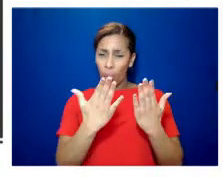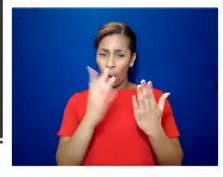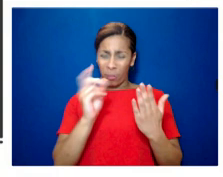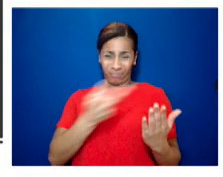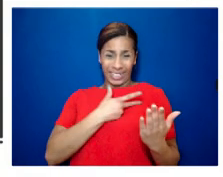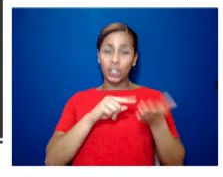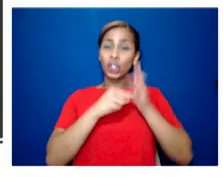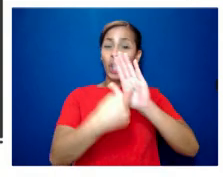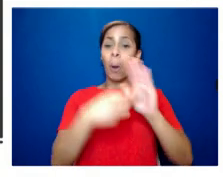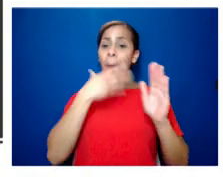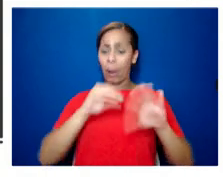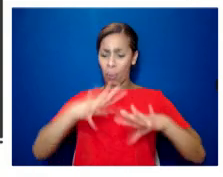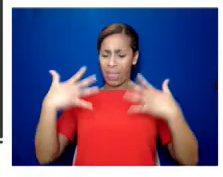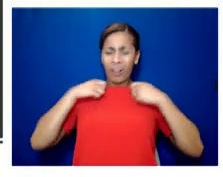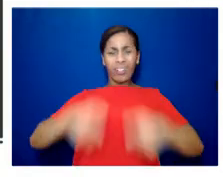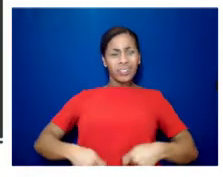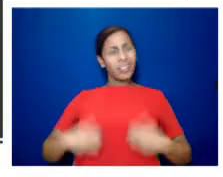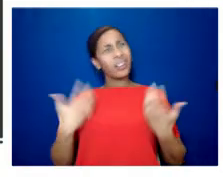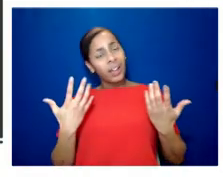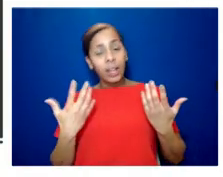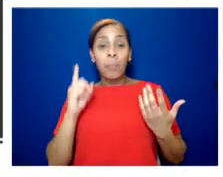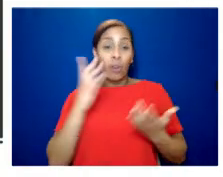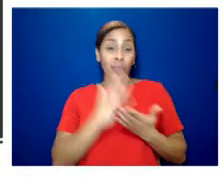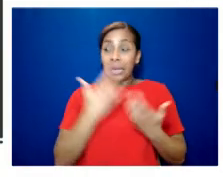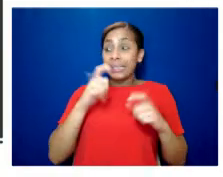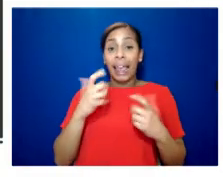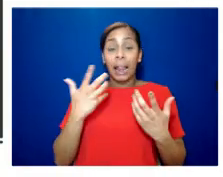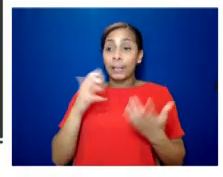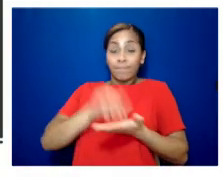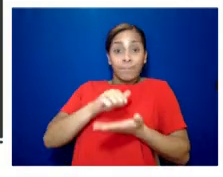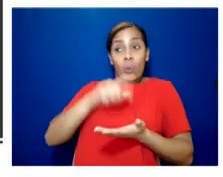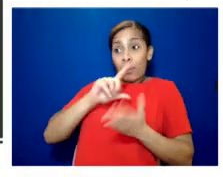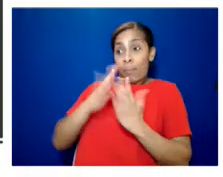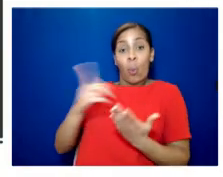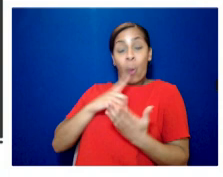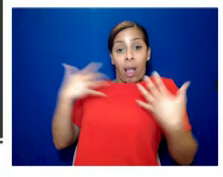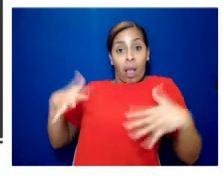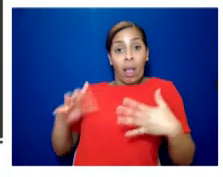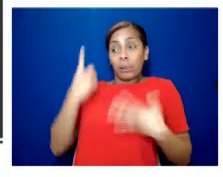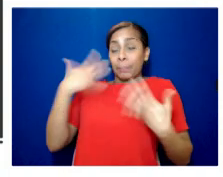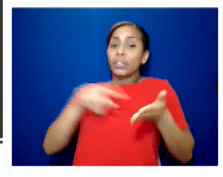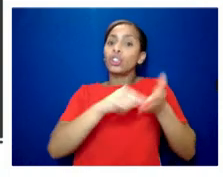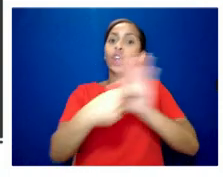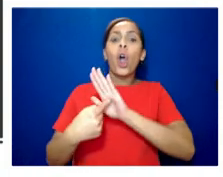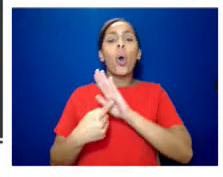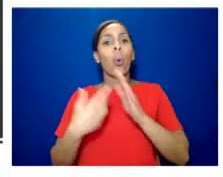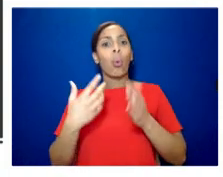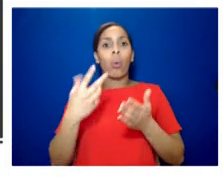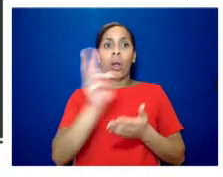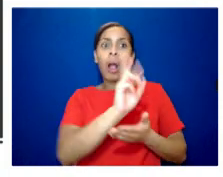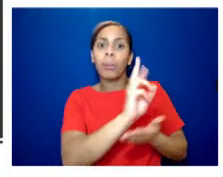anything or something anything that showed lesbians and gay men could raise children and so they were willing willing to forgive it just about anything else